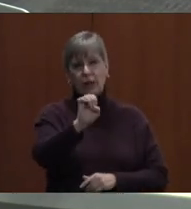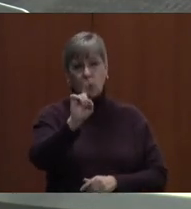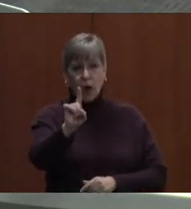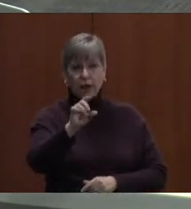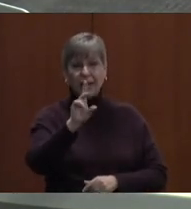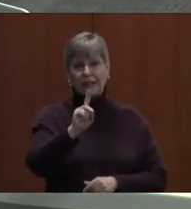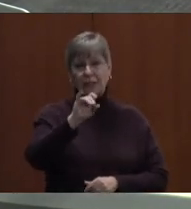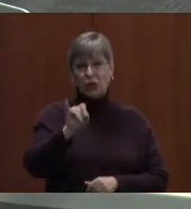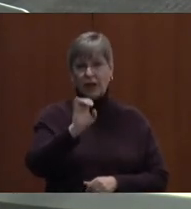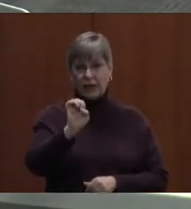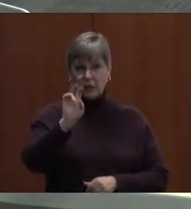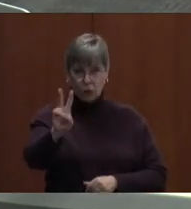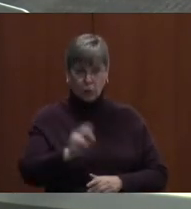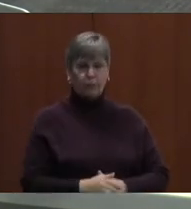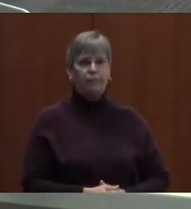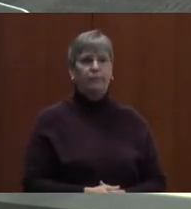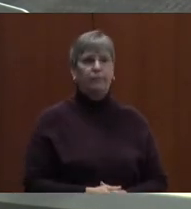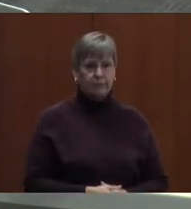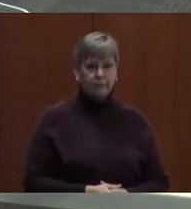and DJ-E-2.